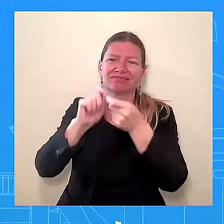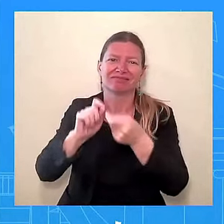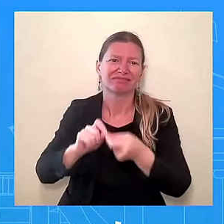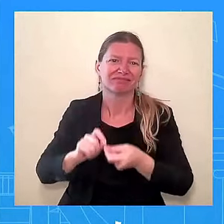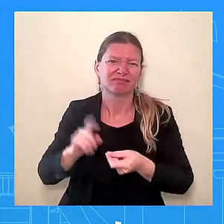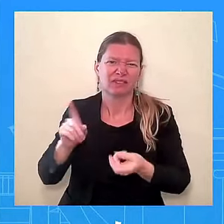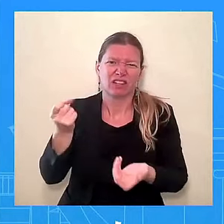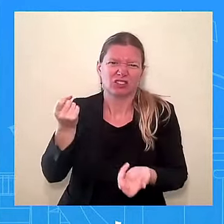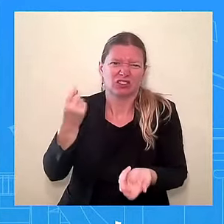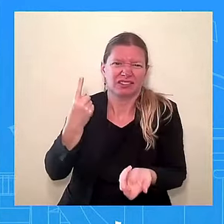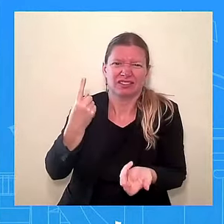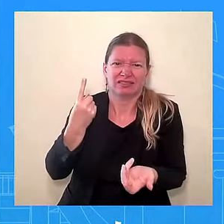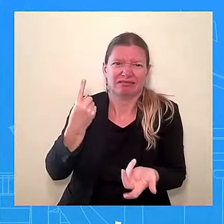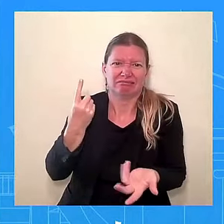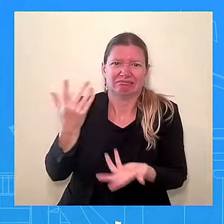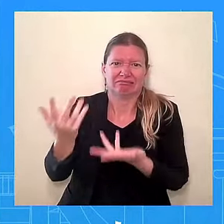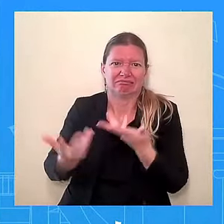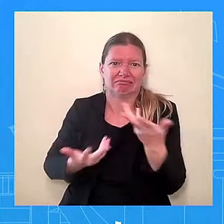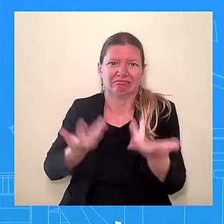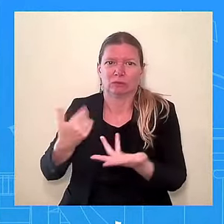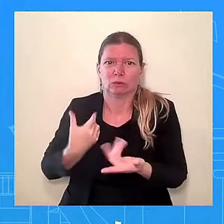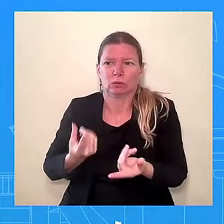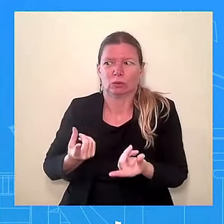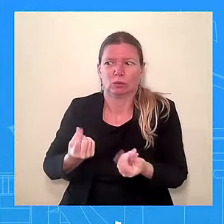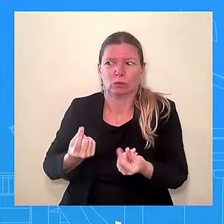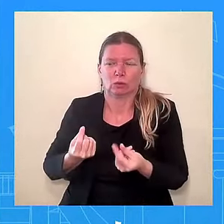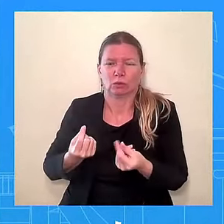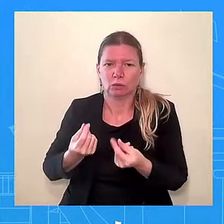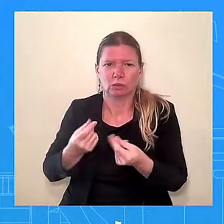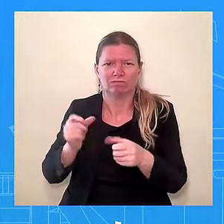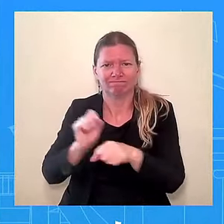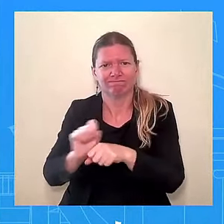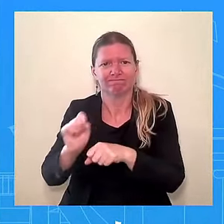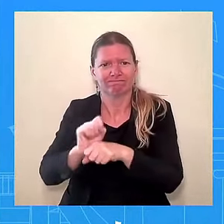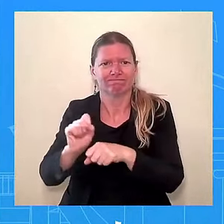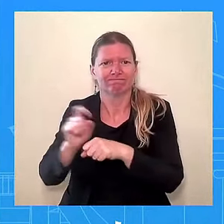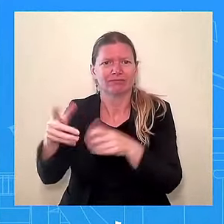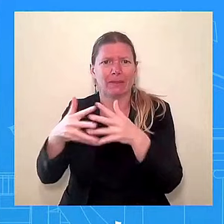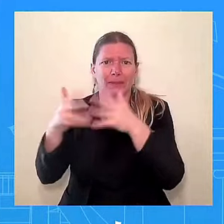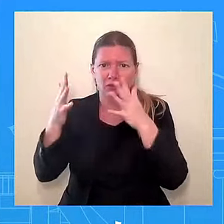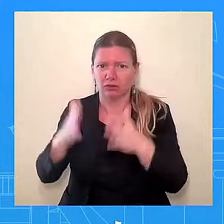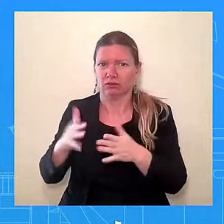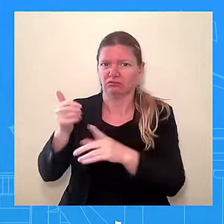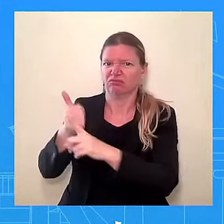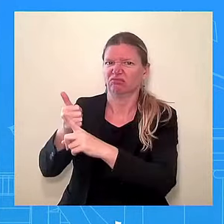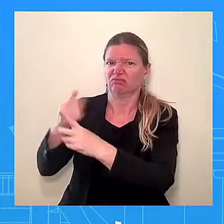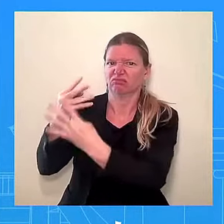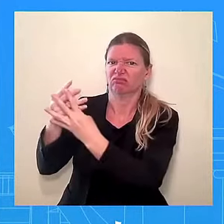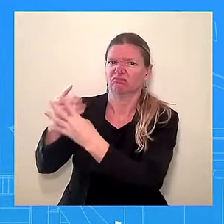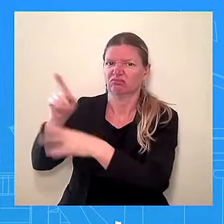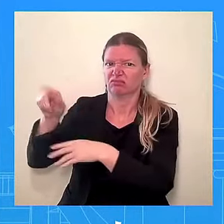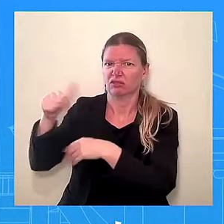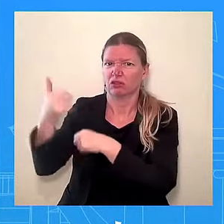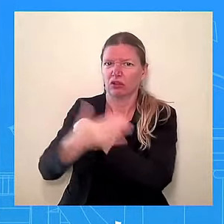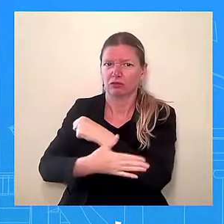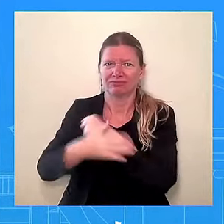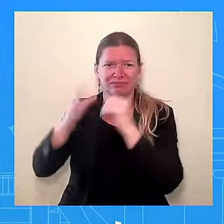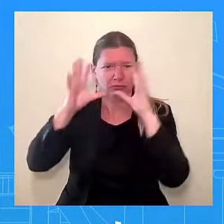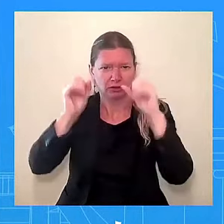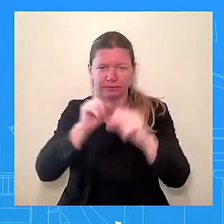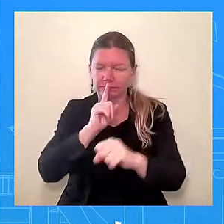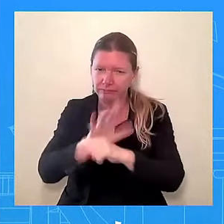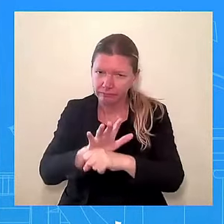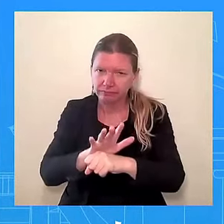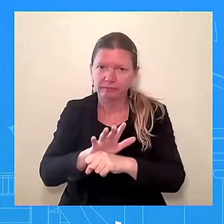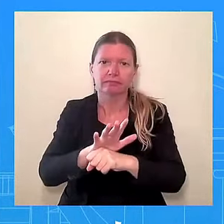who are detained, the president is committed. He is committed and will continue to do everything that he can to get Americans home to their loved